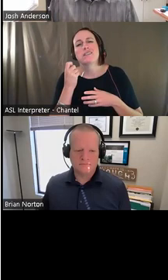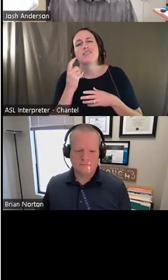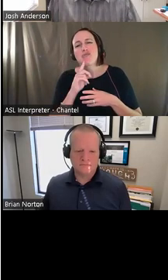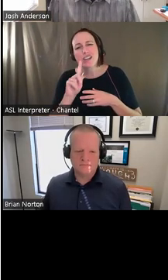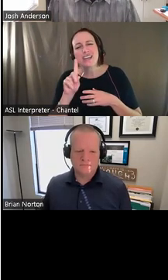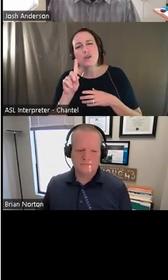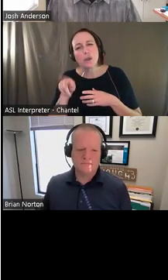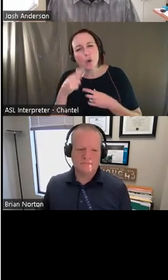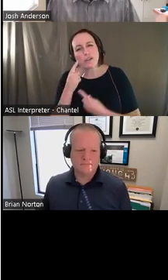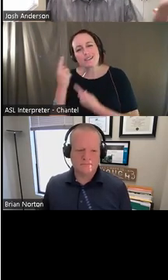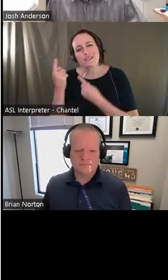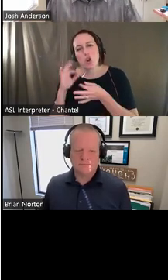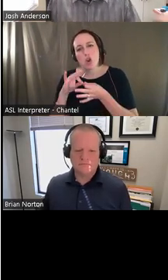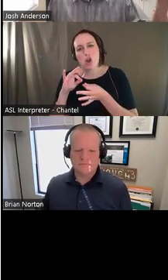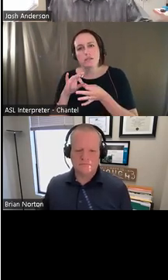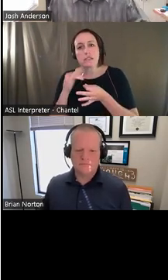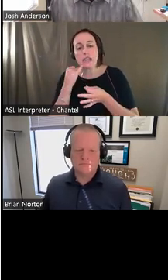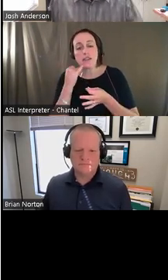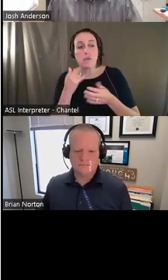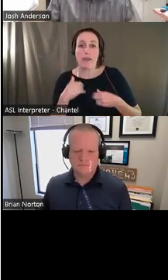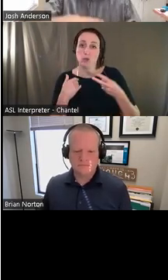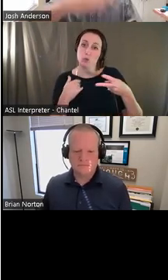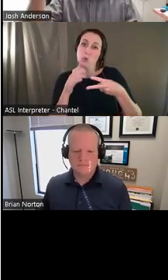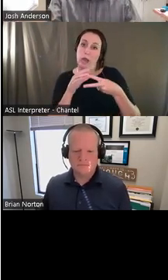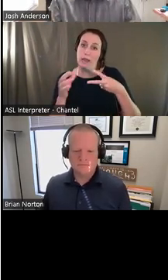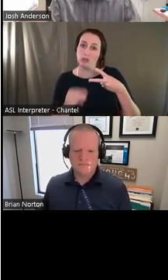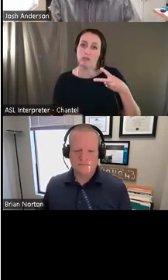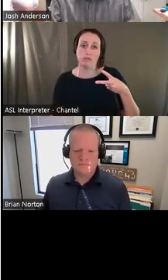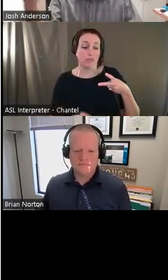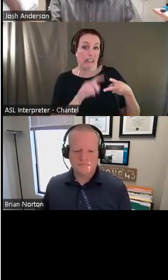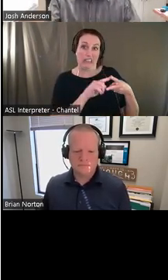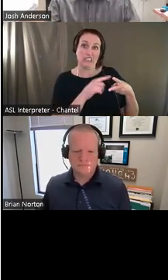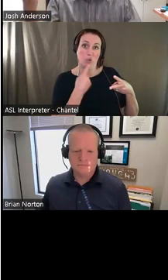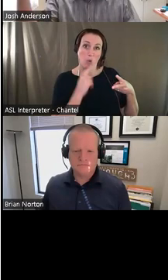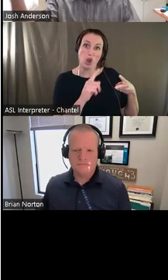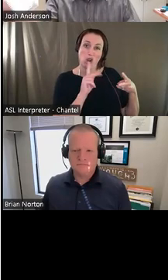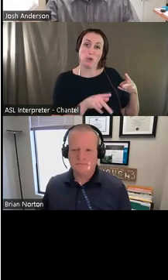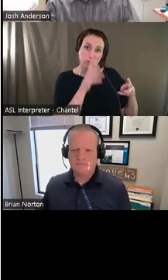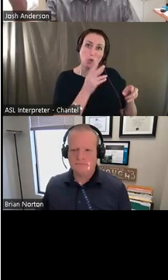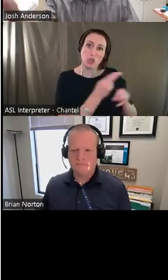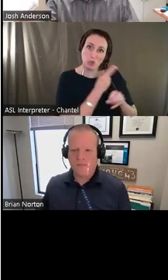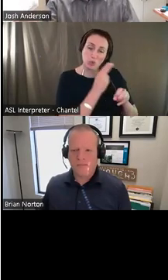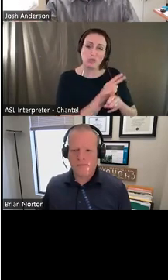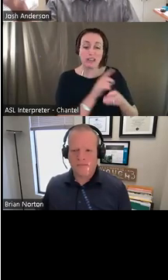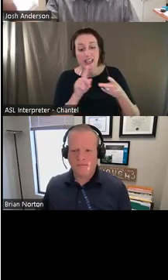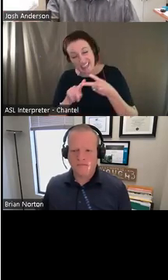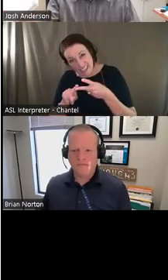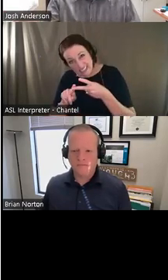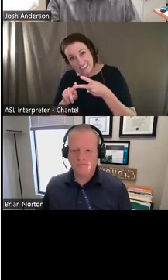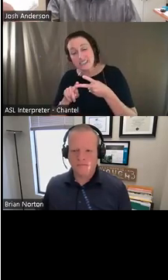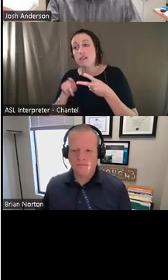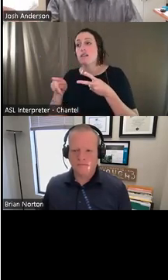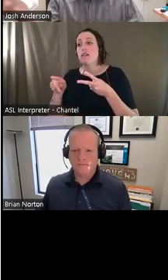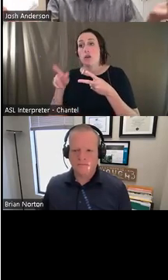A will meet the need and the person likes it and they'll use it and accommodation B will do the same thing and they'll like it and it's usable